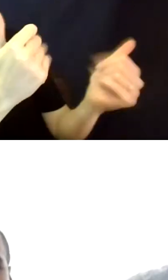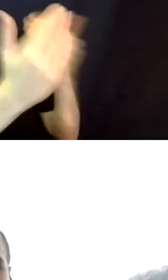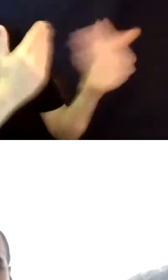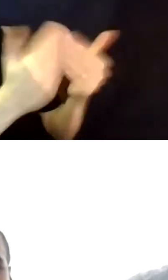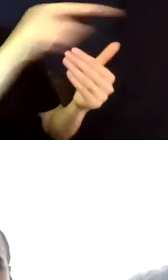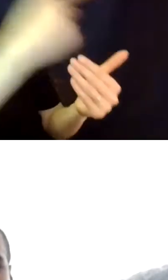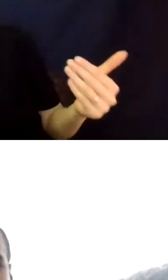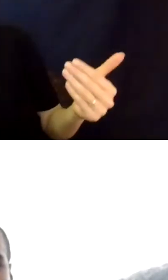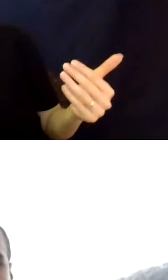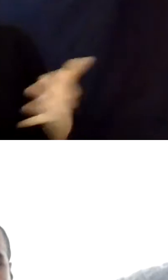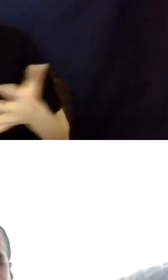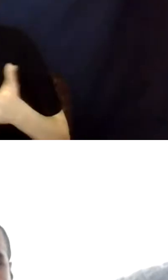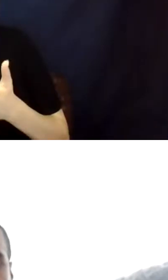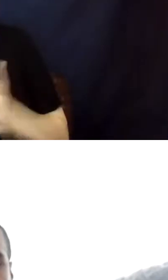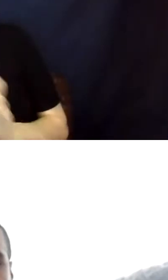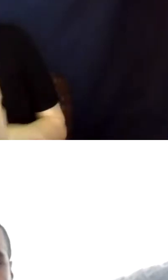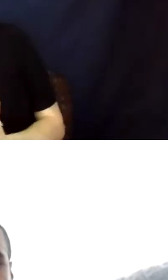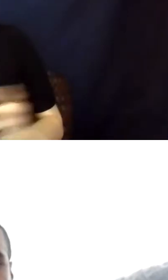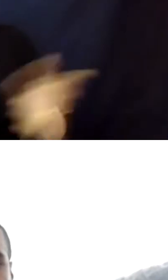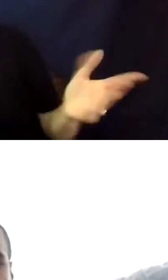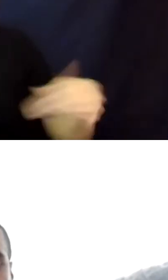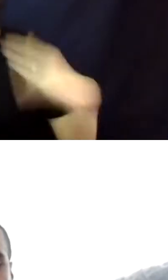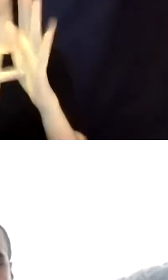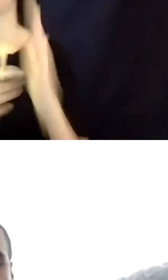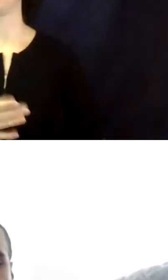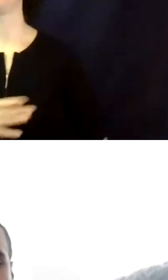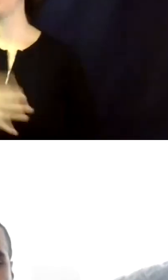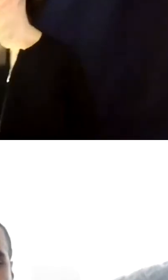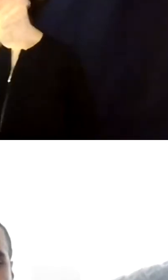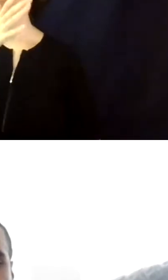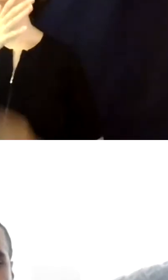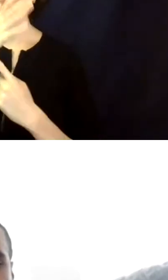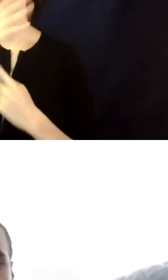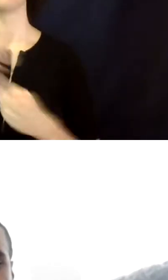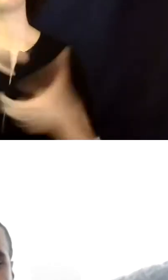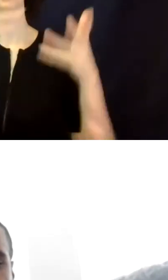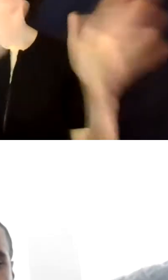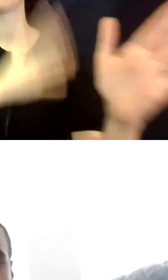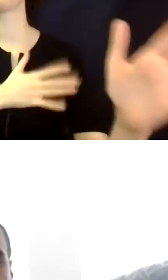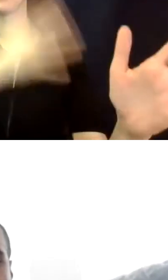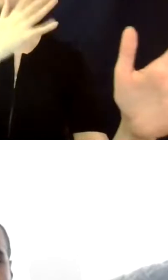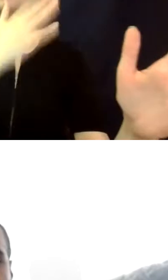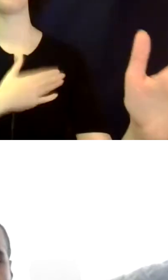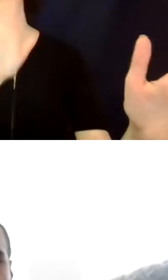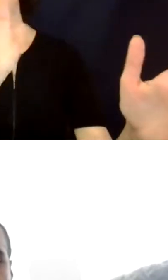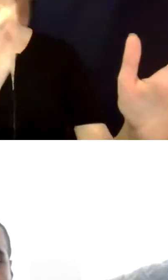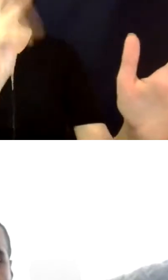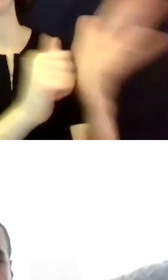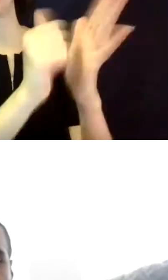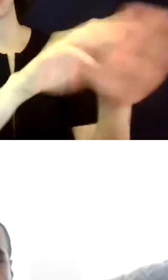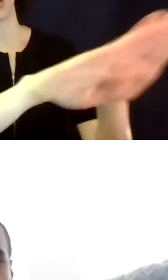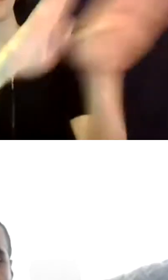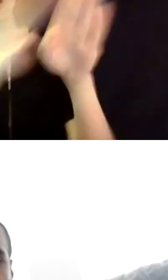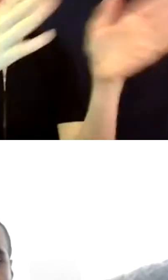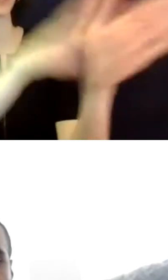of attorney is. So I give my mom permission to open and close all my bank accounts and pay all of